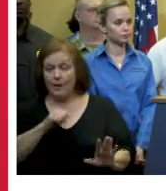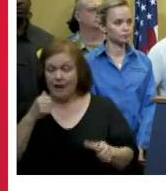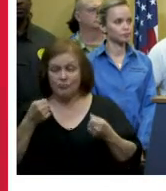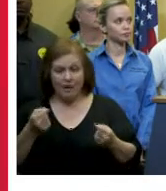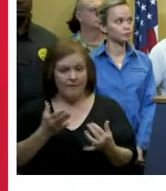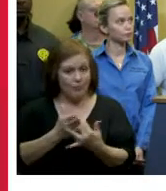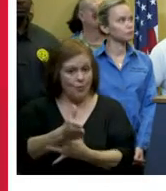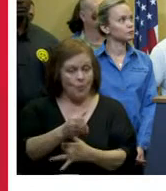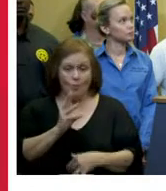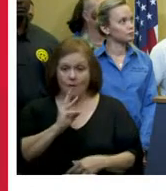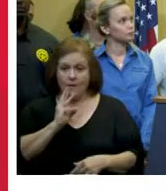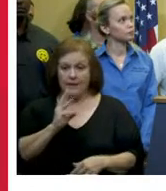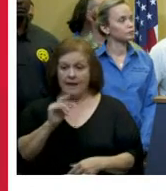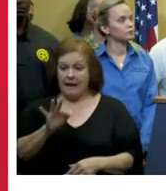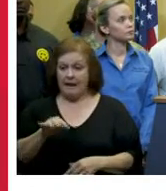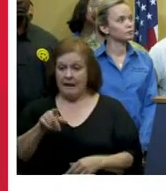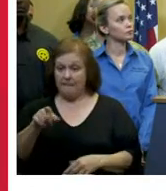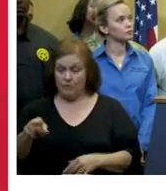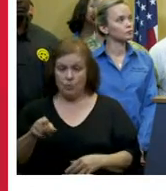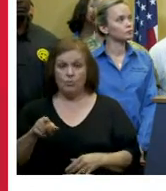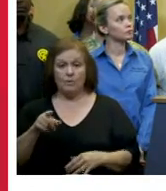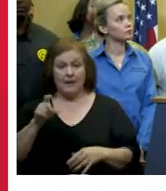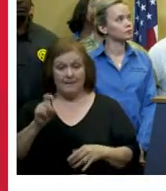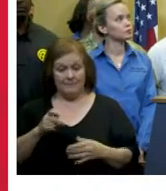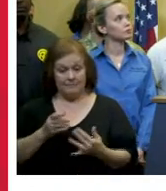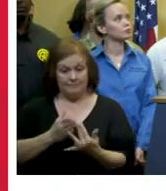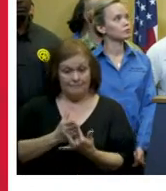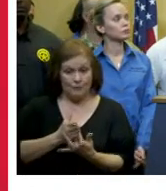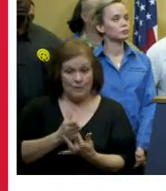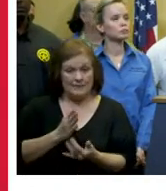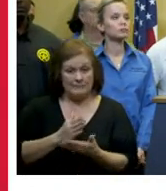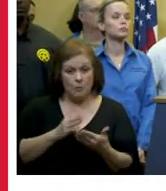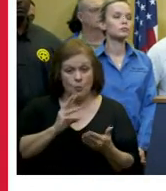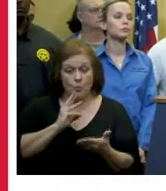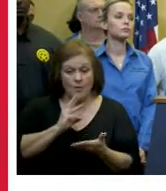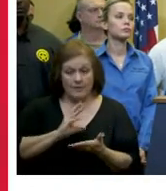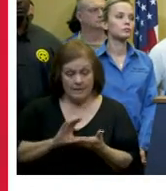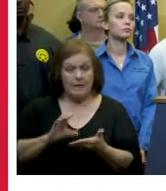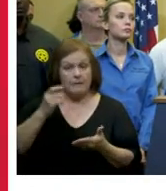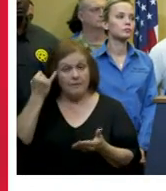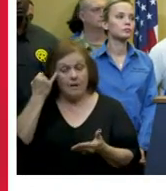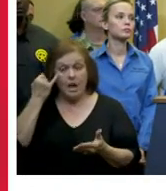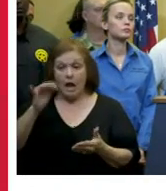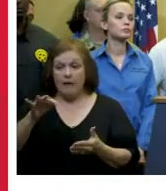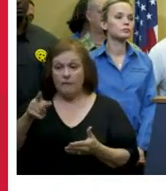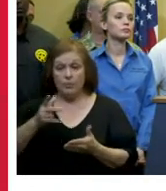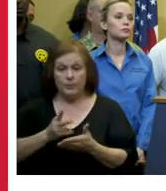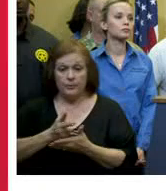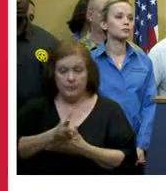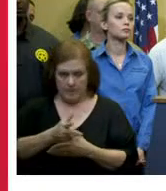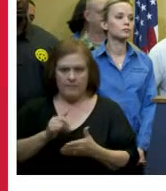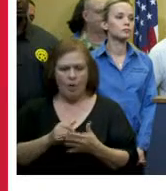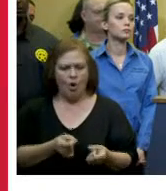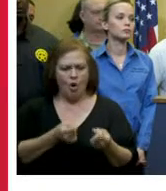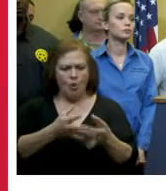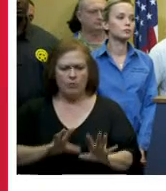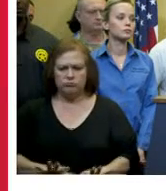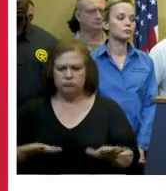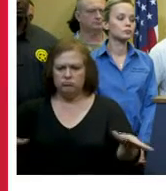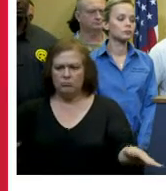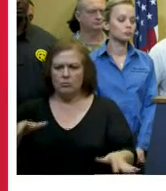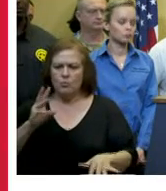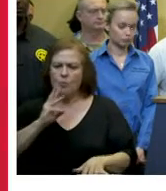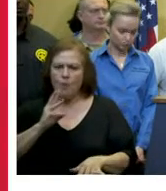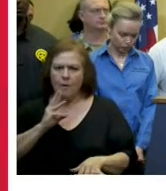and if you drive near any water drive slowly your wake will flood somebody's business or house and that's a that's a rough thing to do